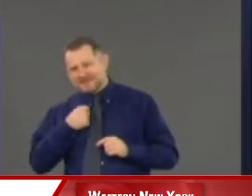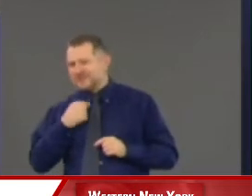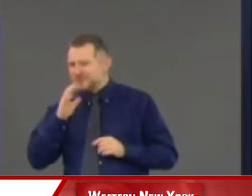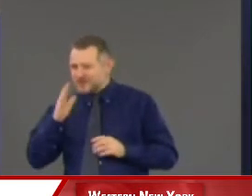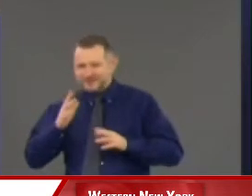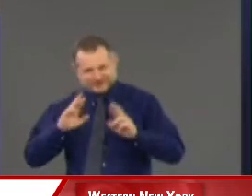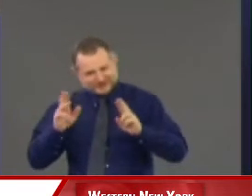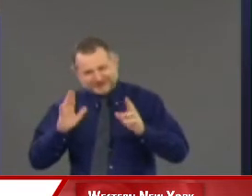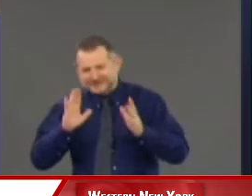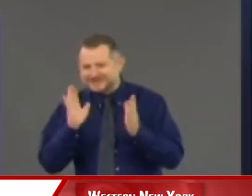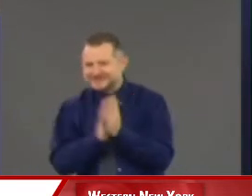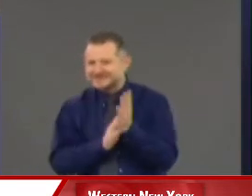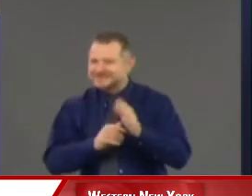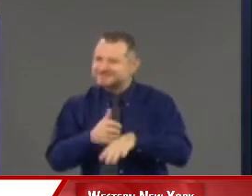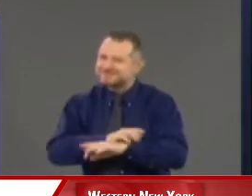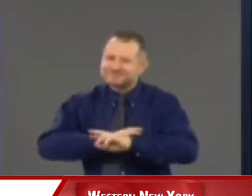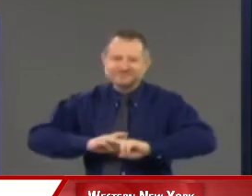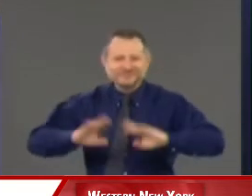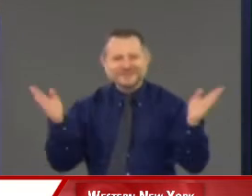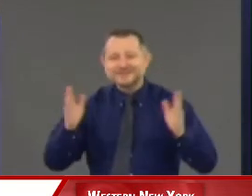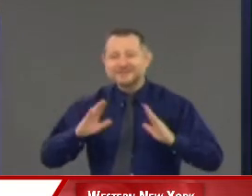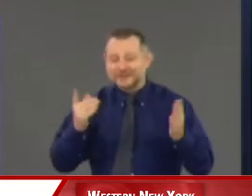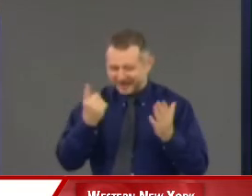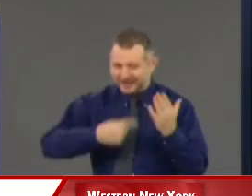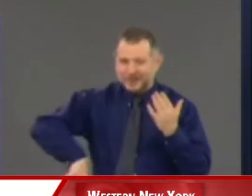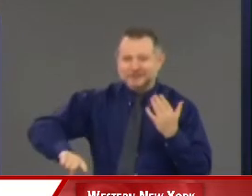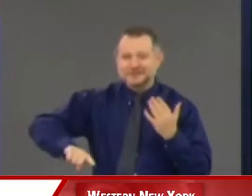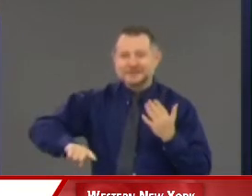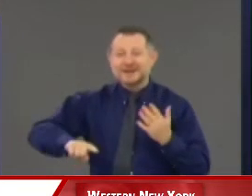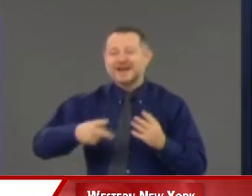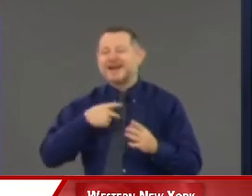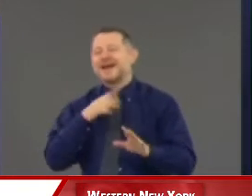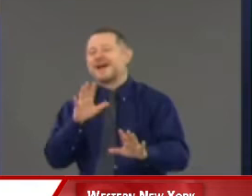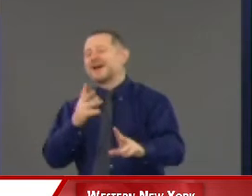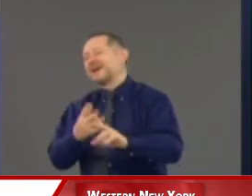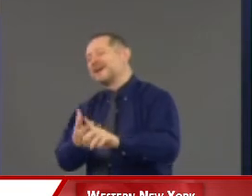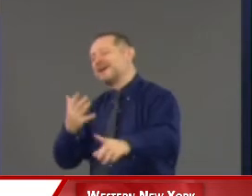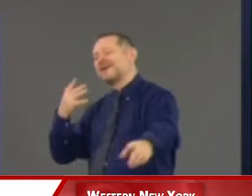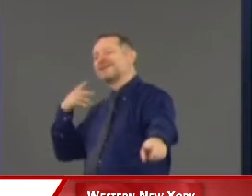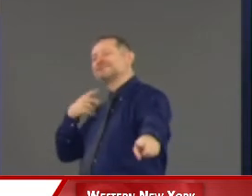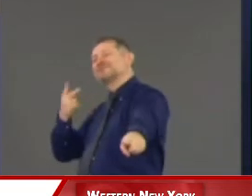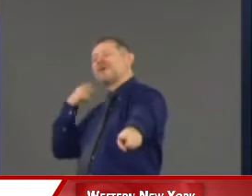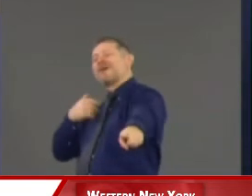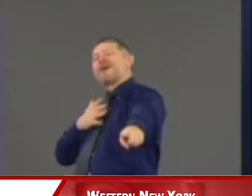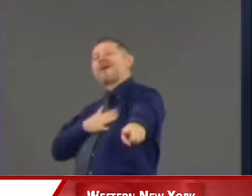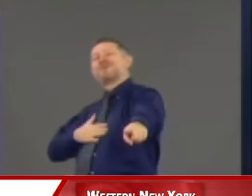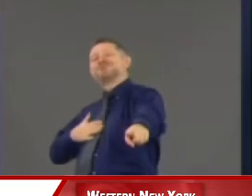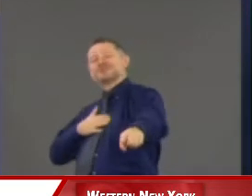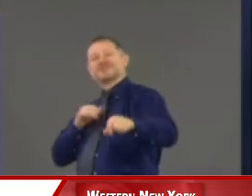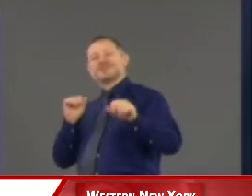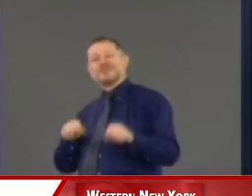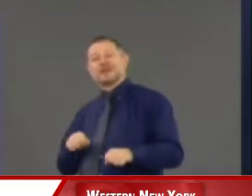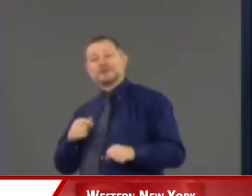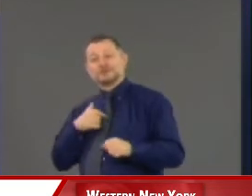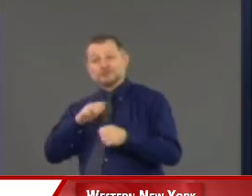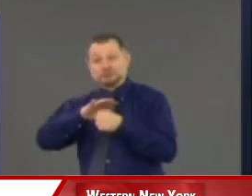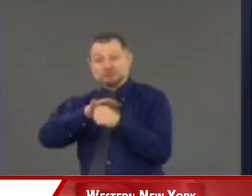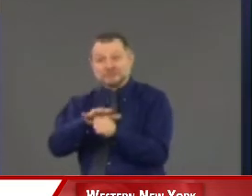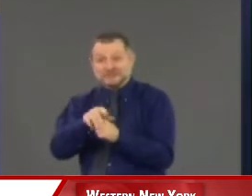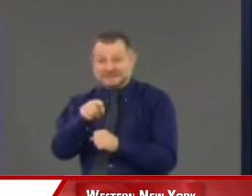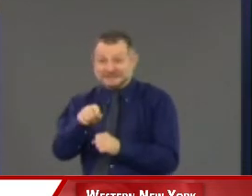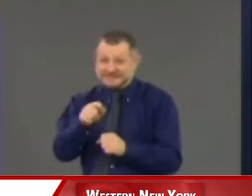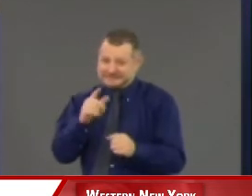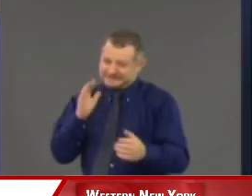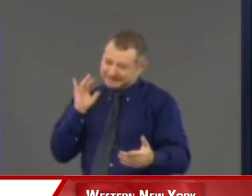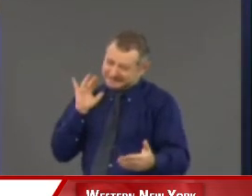when you start to reopen next week and you look back, we handled the global pandemic in one of the most